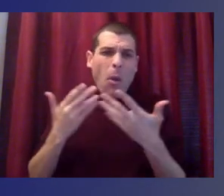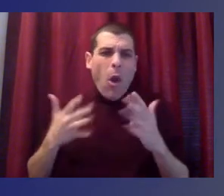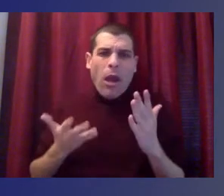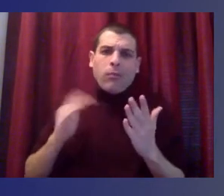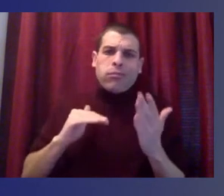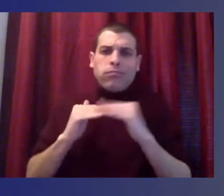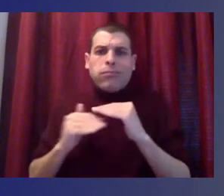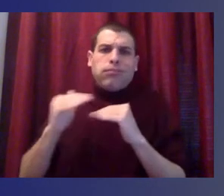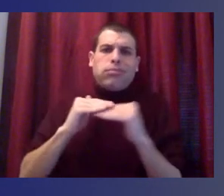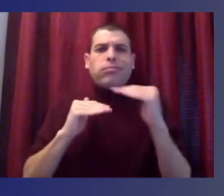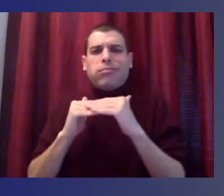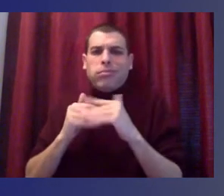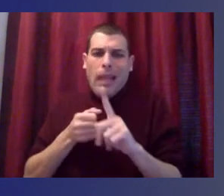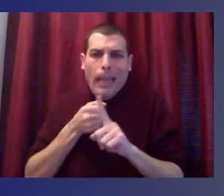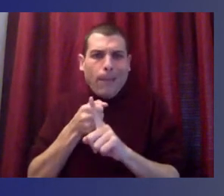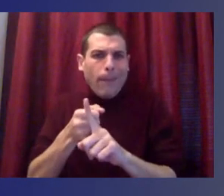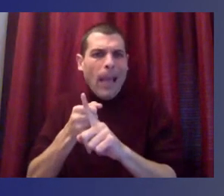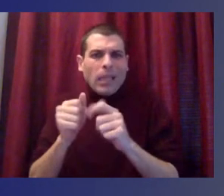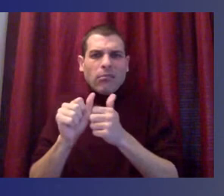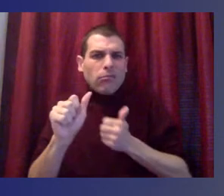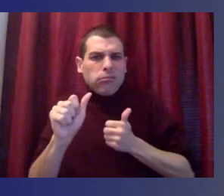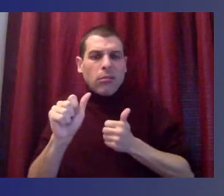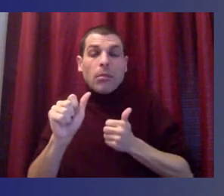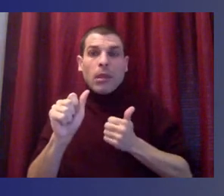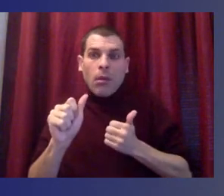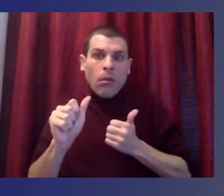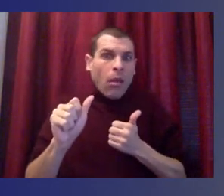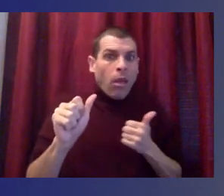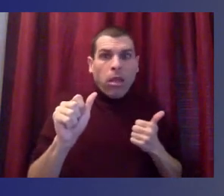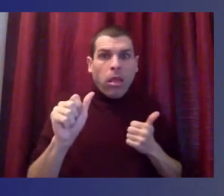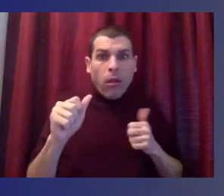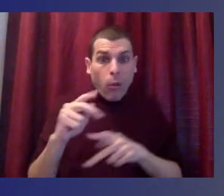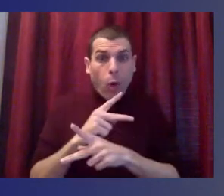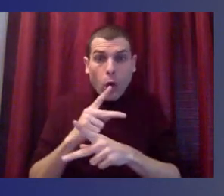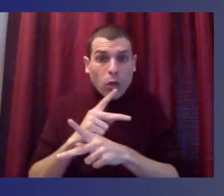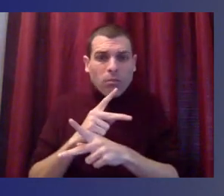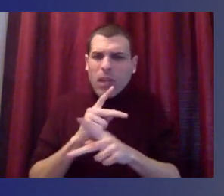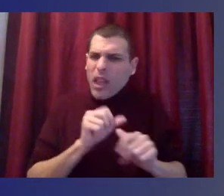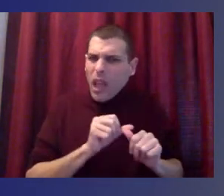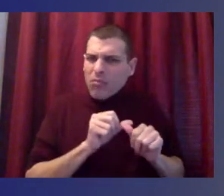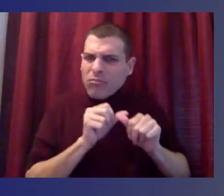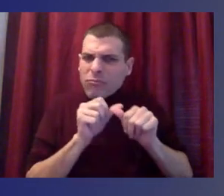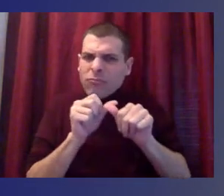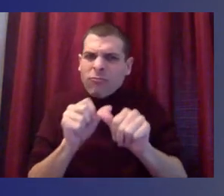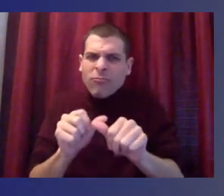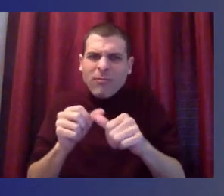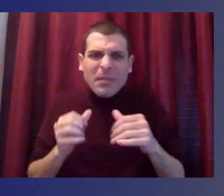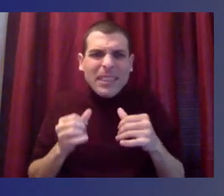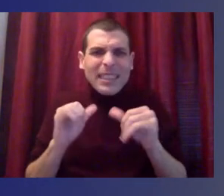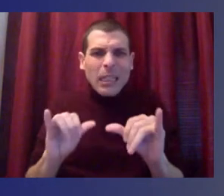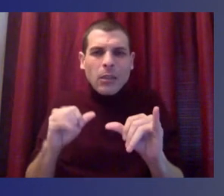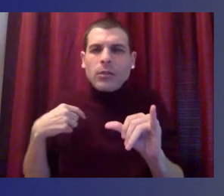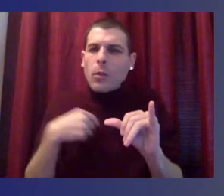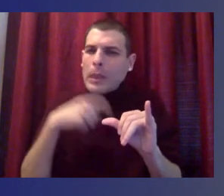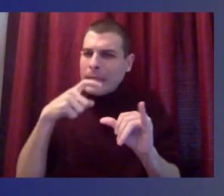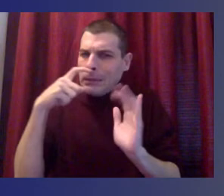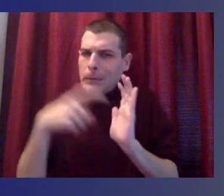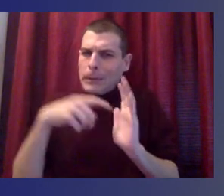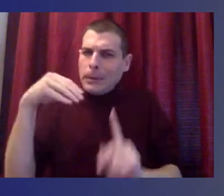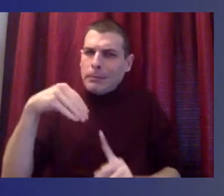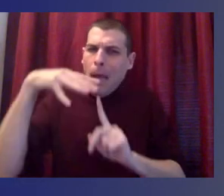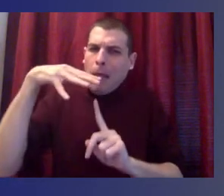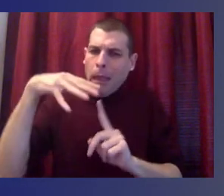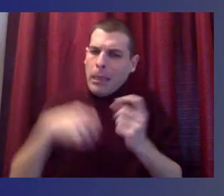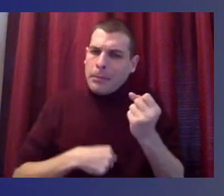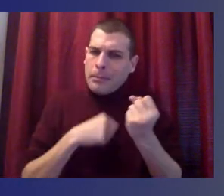injustices, is not, it's an important one to make sure that we spotlight. I also